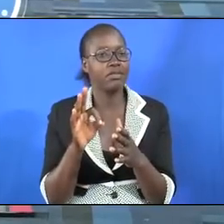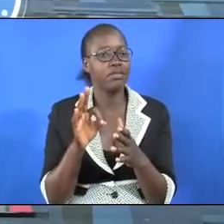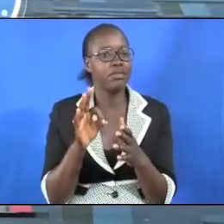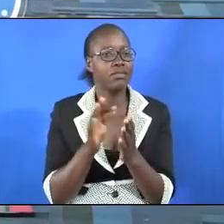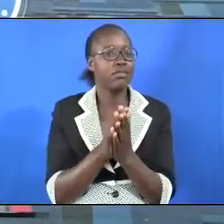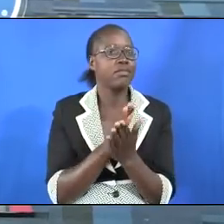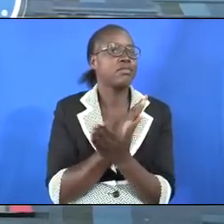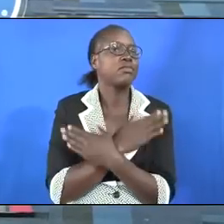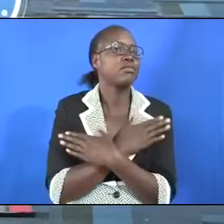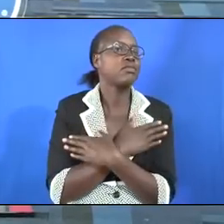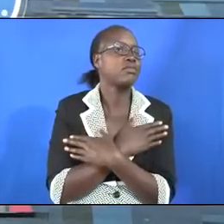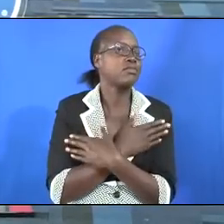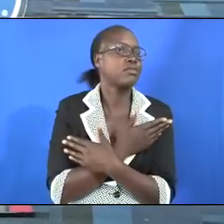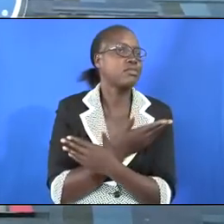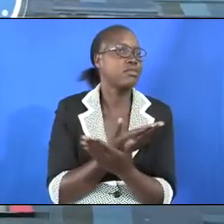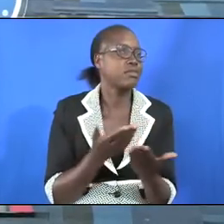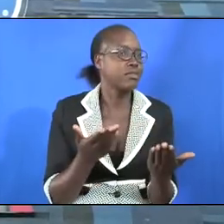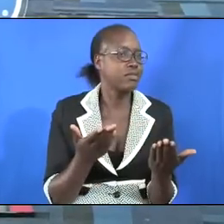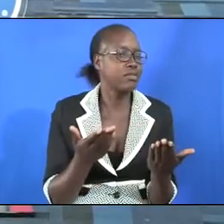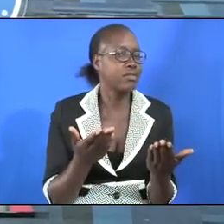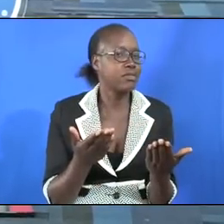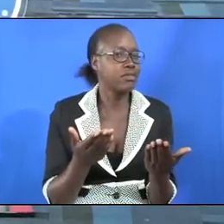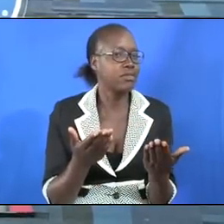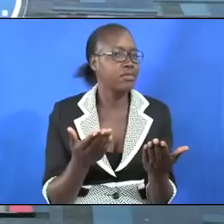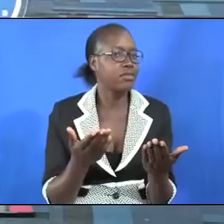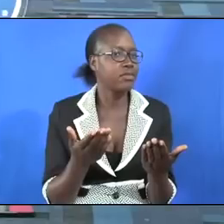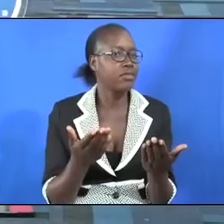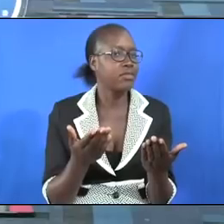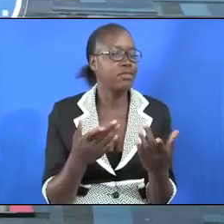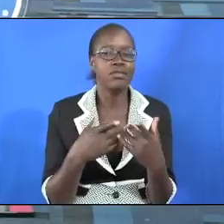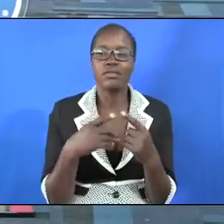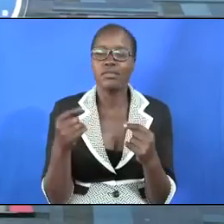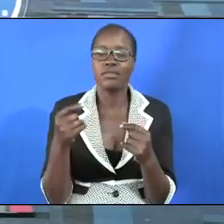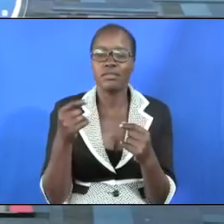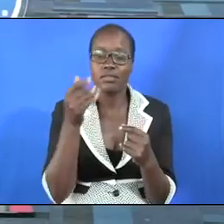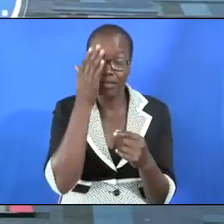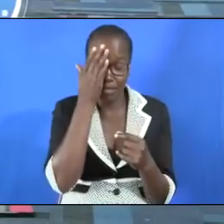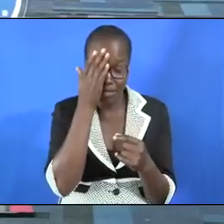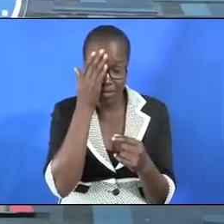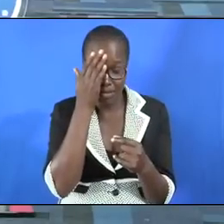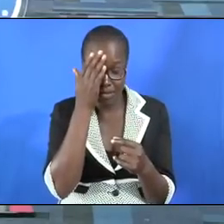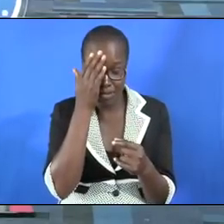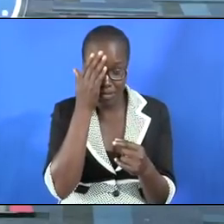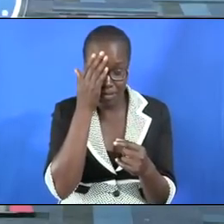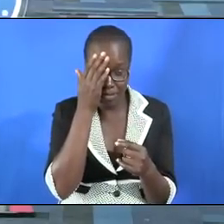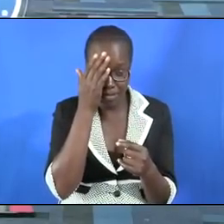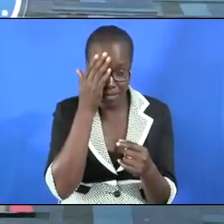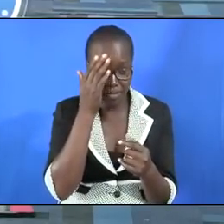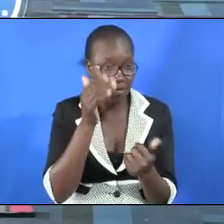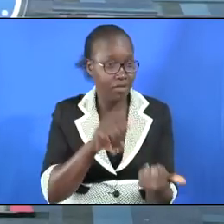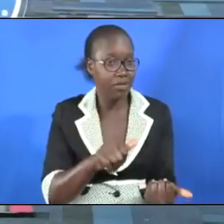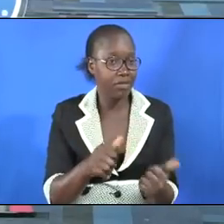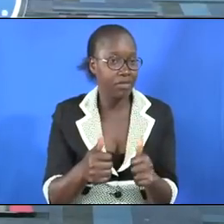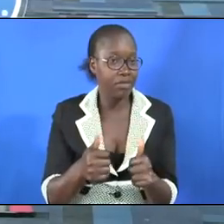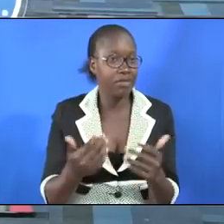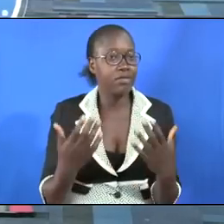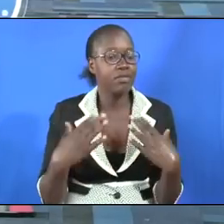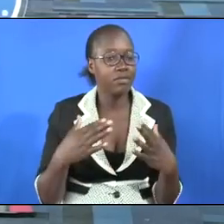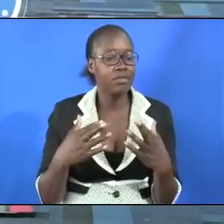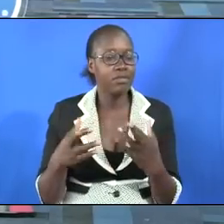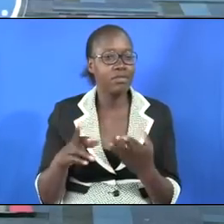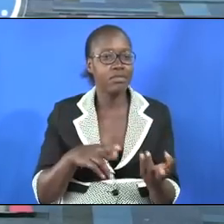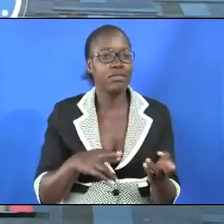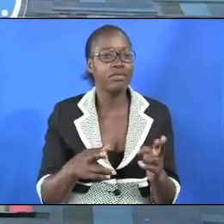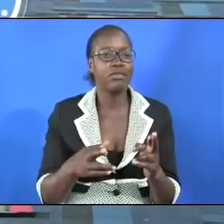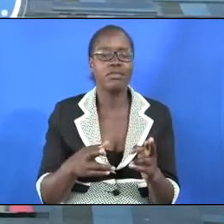friends bro gibro company of tours to go to Israel and baptize people in this river